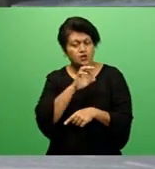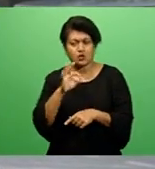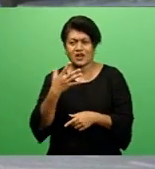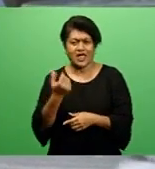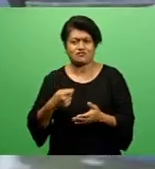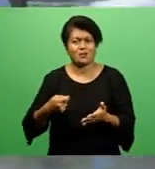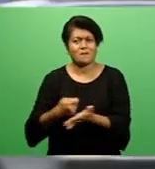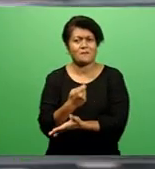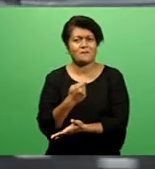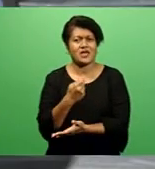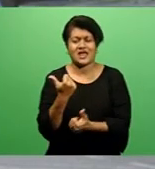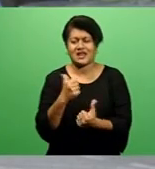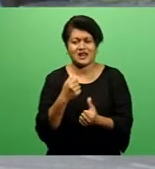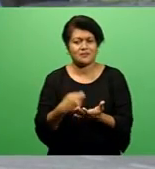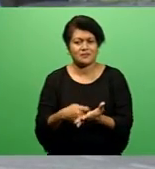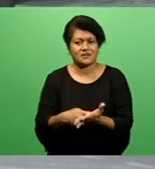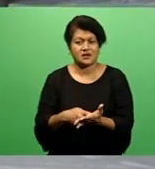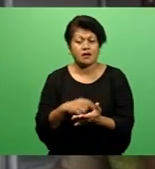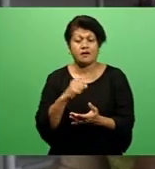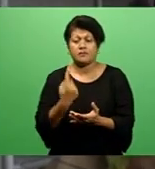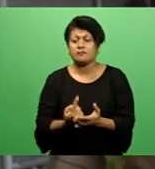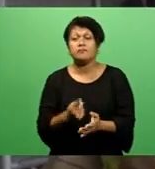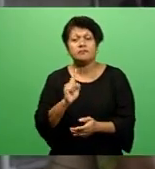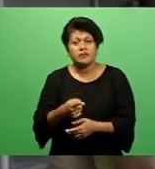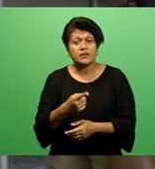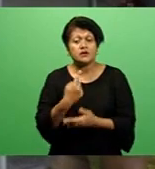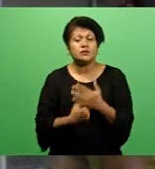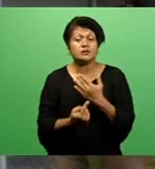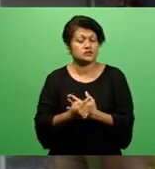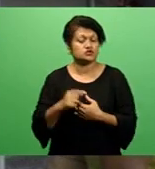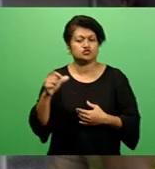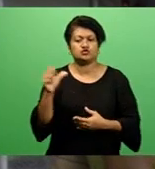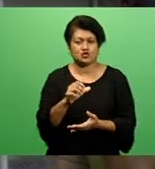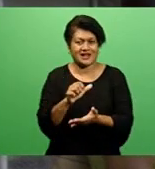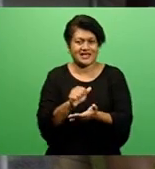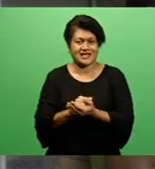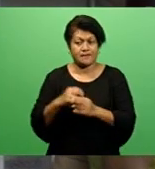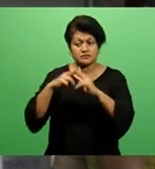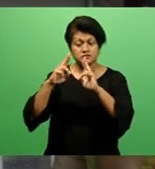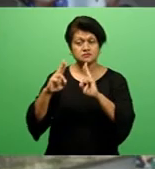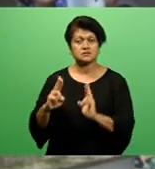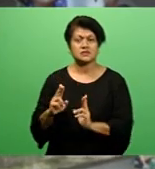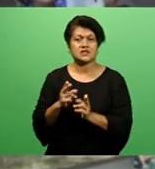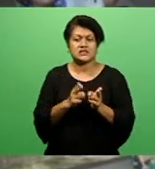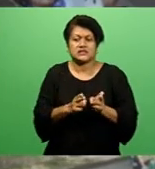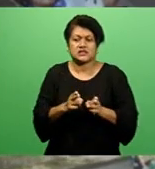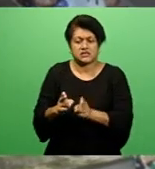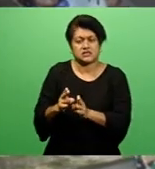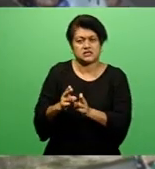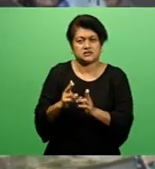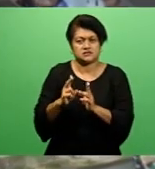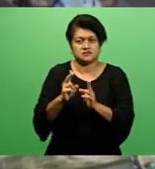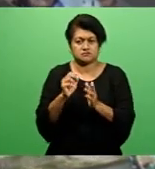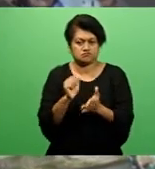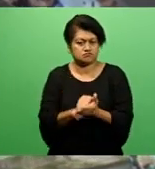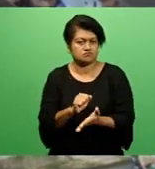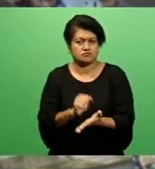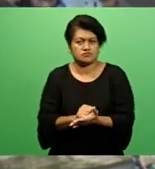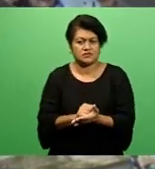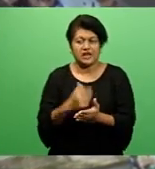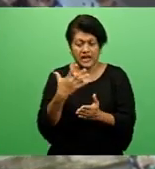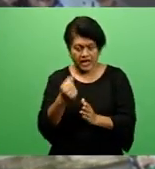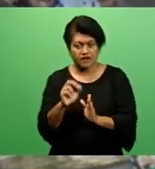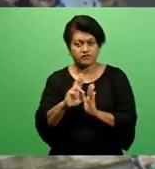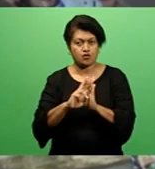However, the only obligation is for them to keep the stalls neat and tidy. They also have some set of rules and regulations in terms